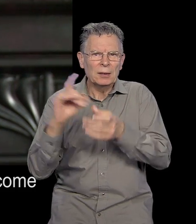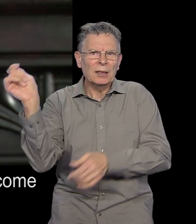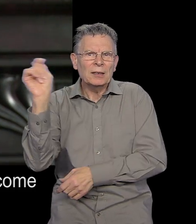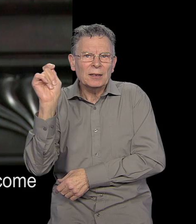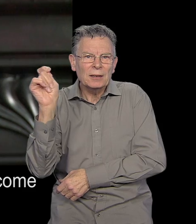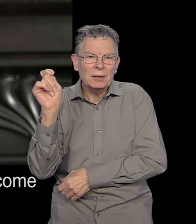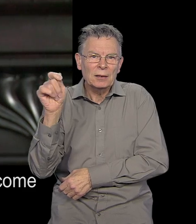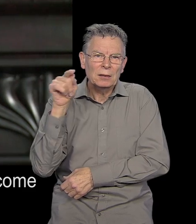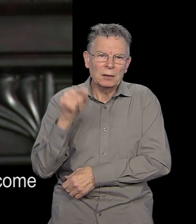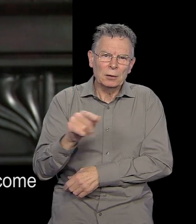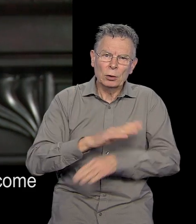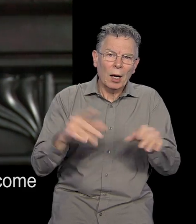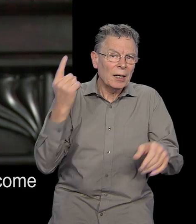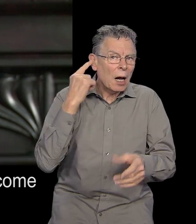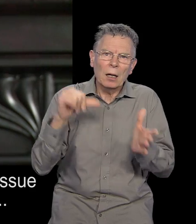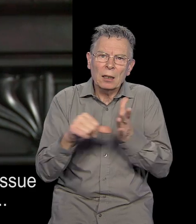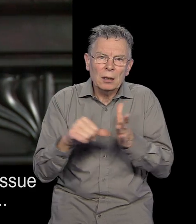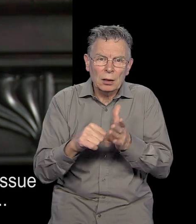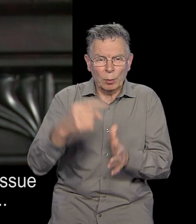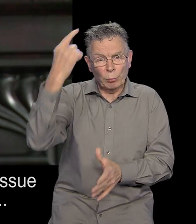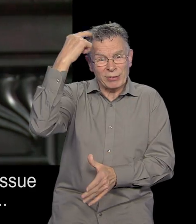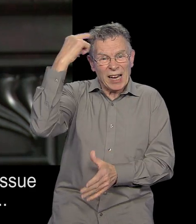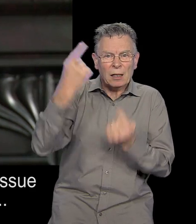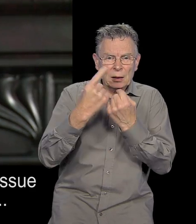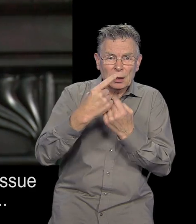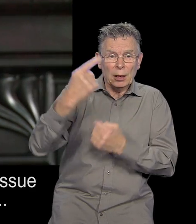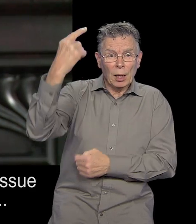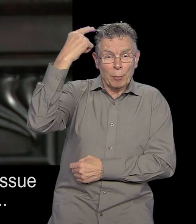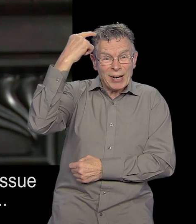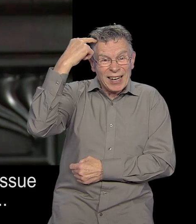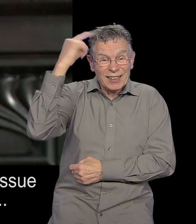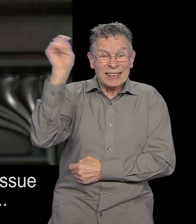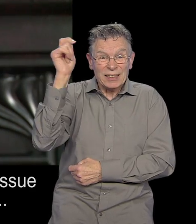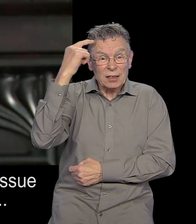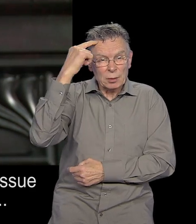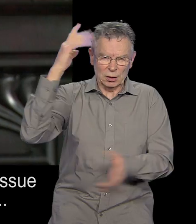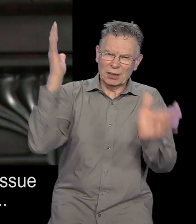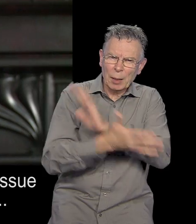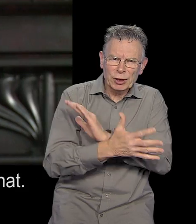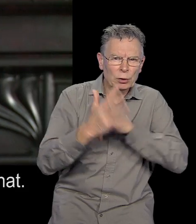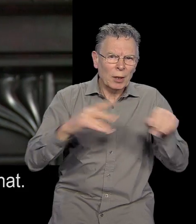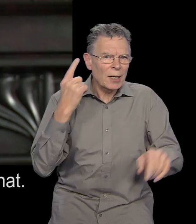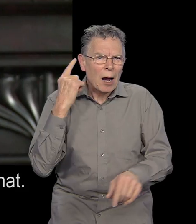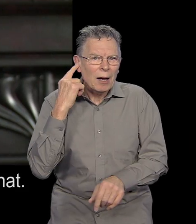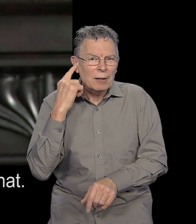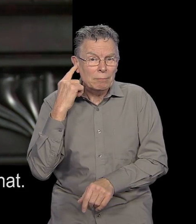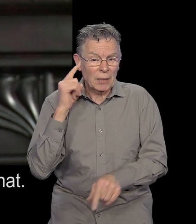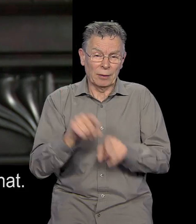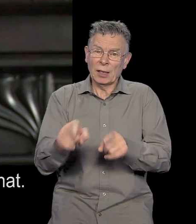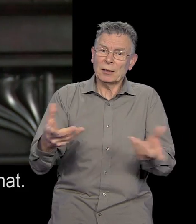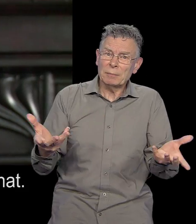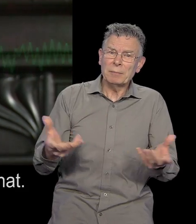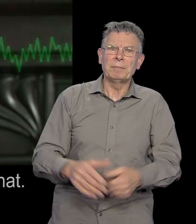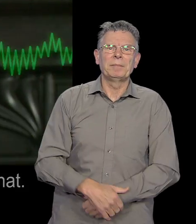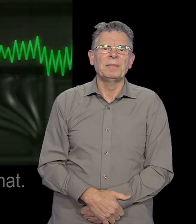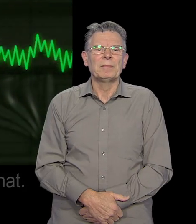they've become deaf with tinnitus. It's not an ear issue. It's a brain. It's a brain issue. So, you know, we've got brain damage, not earache, you know, or